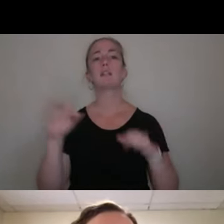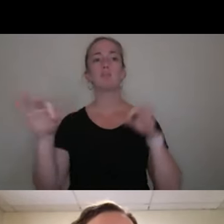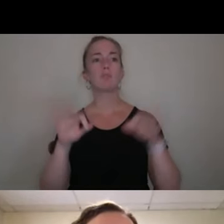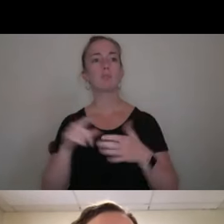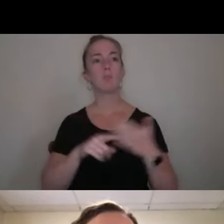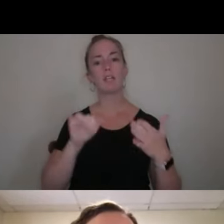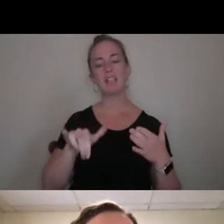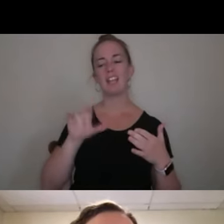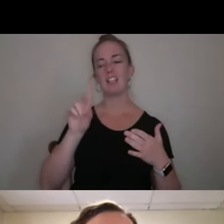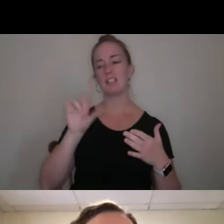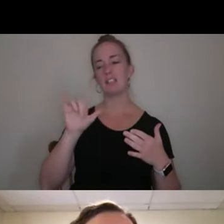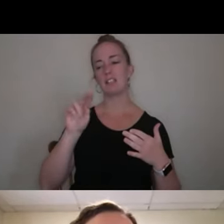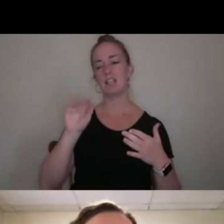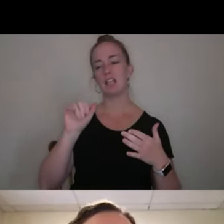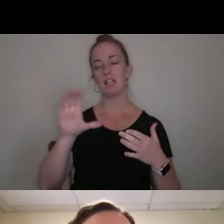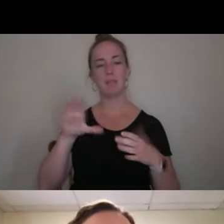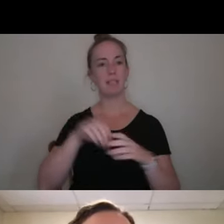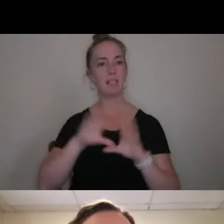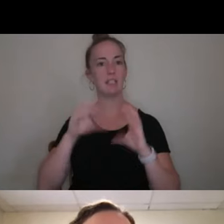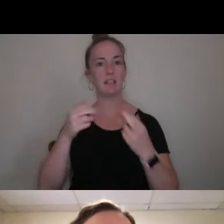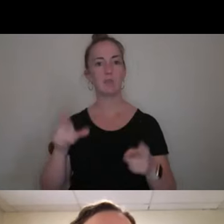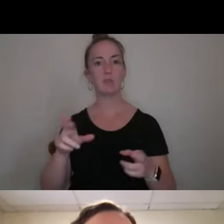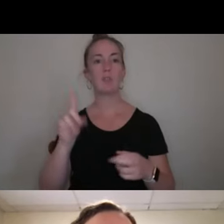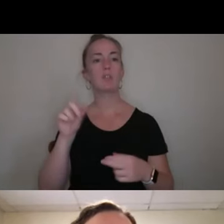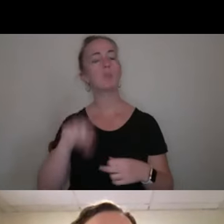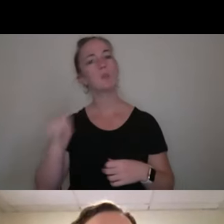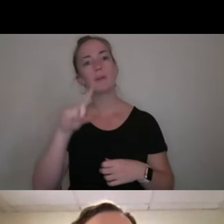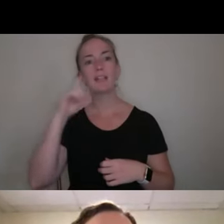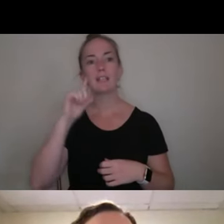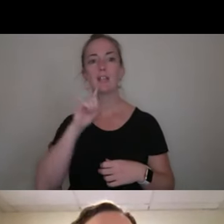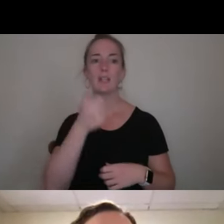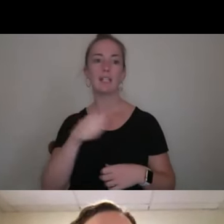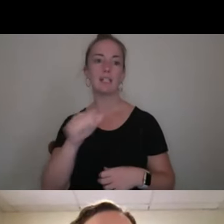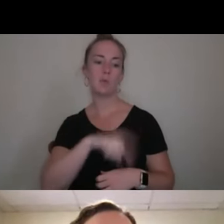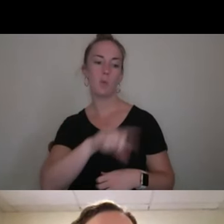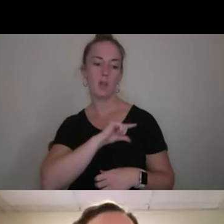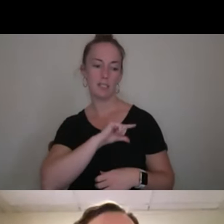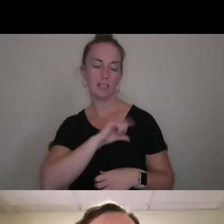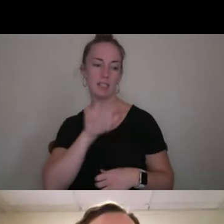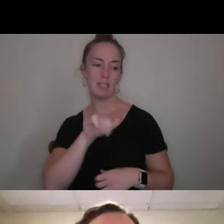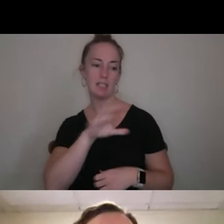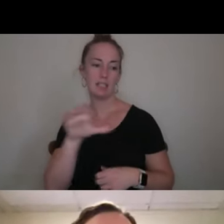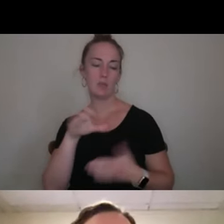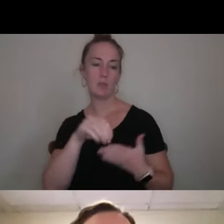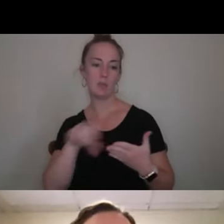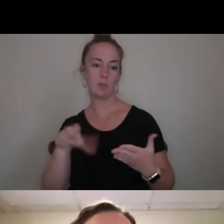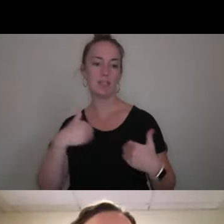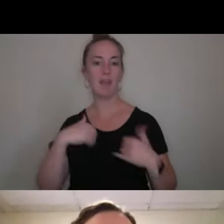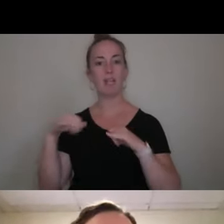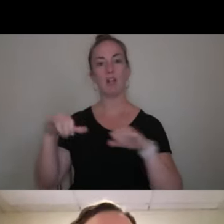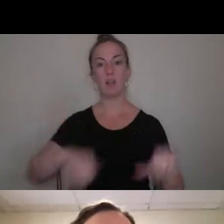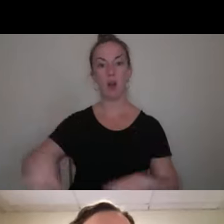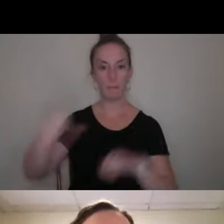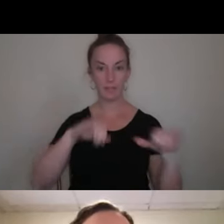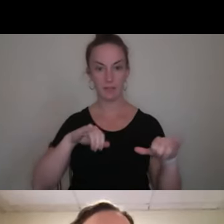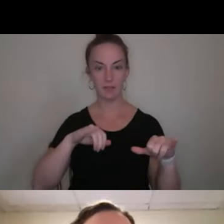dynamic is in the classroom and is there. Do you think that there are any qualities that that center students have in common when it comes